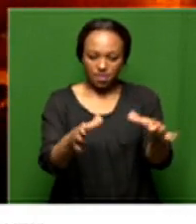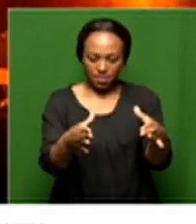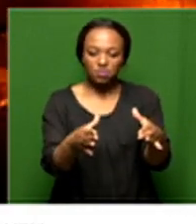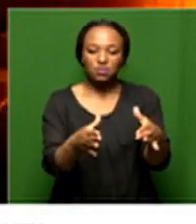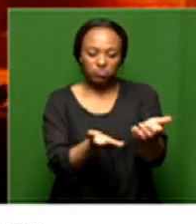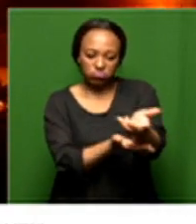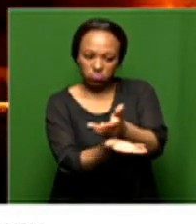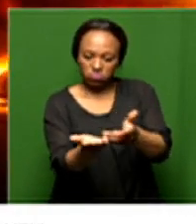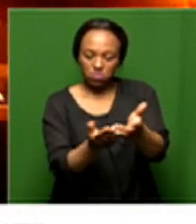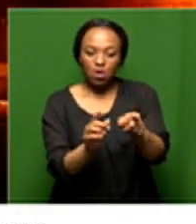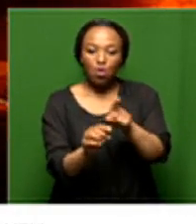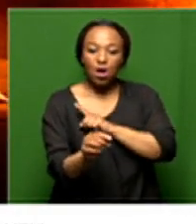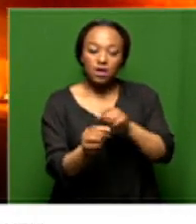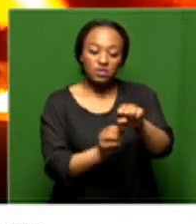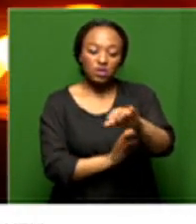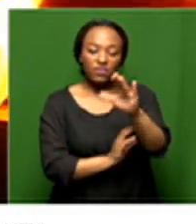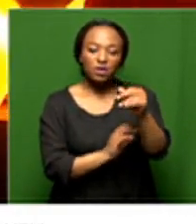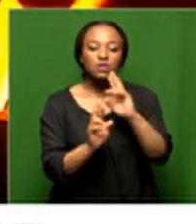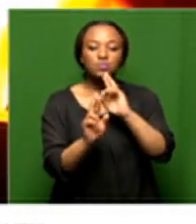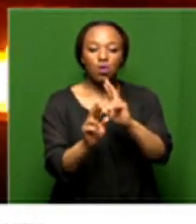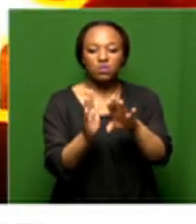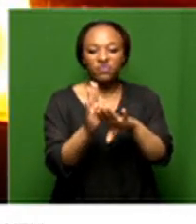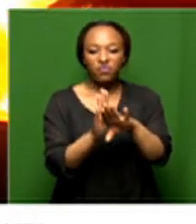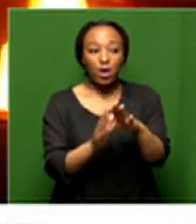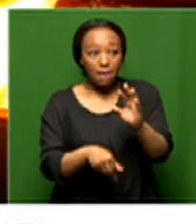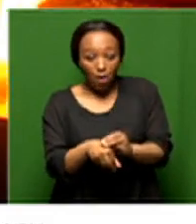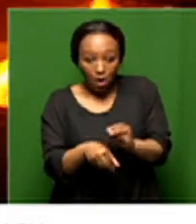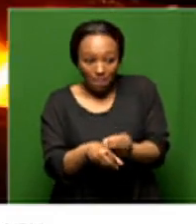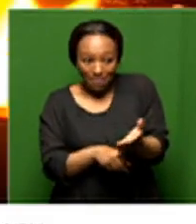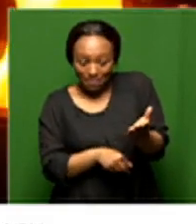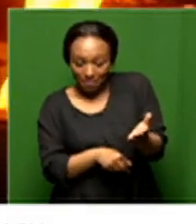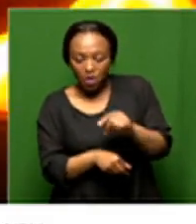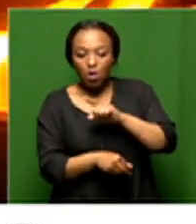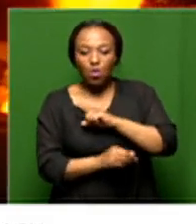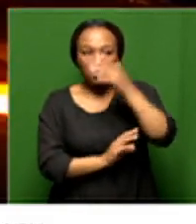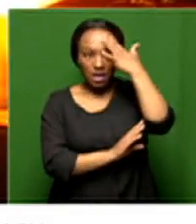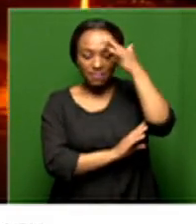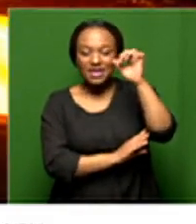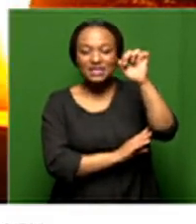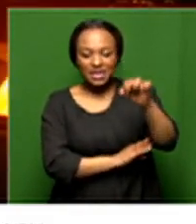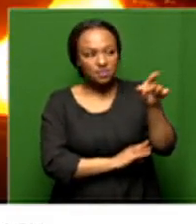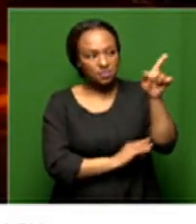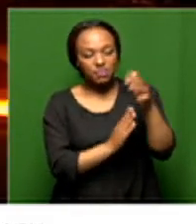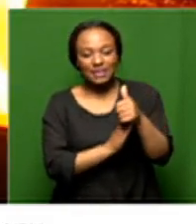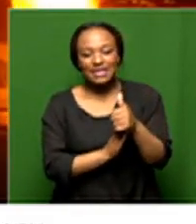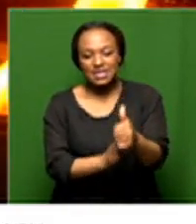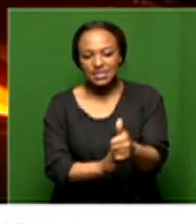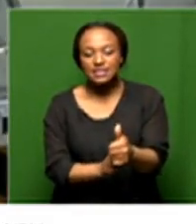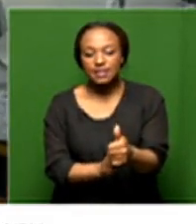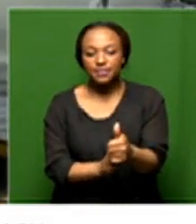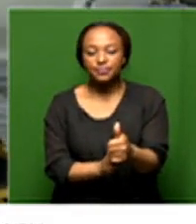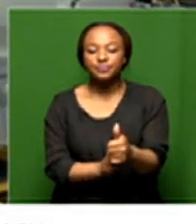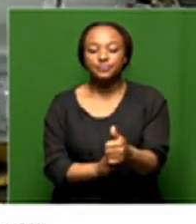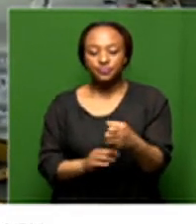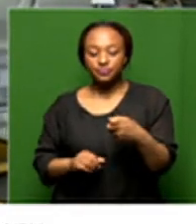construct a south african response to the problem that is confronting us obviously the state must be must be at the forefront and